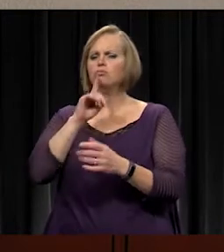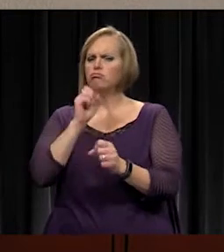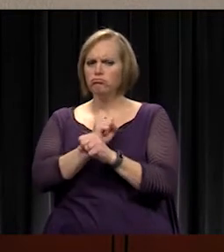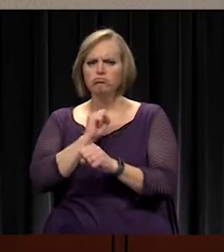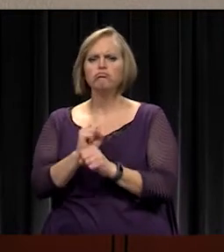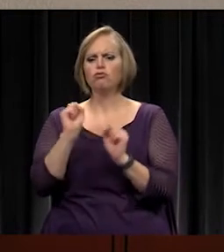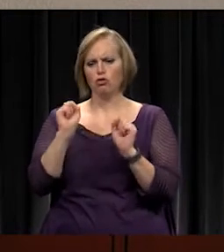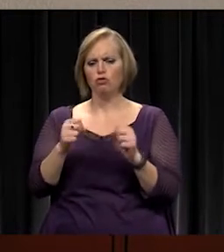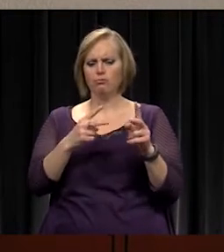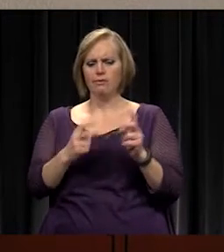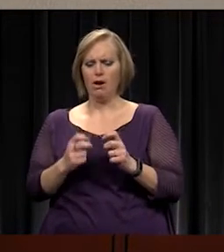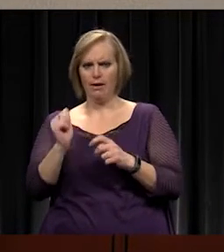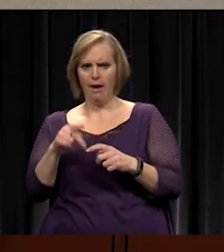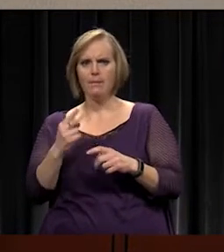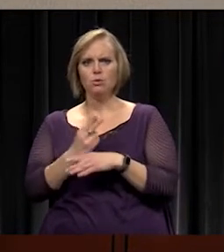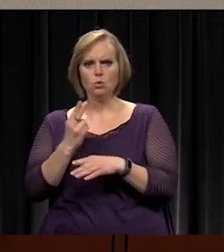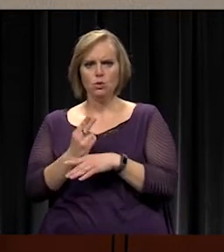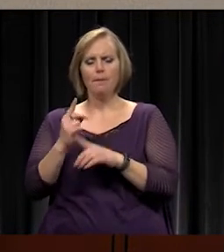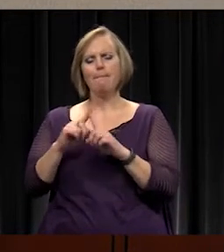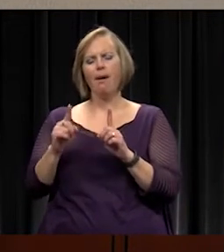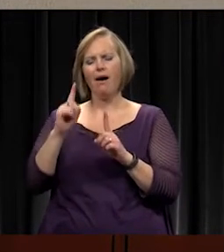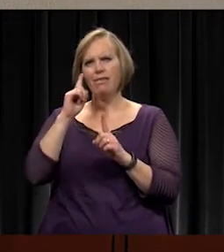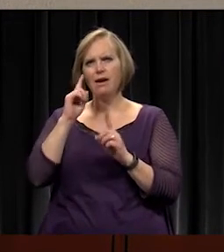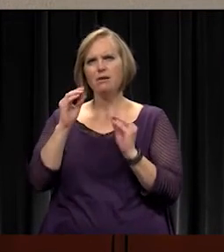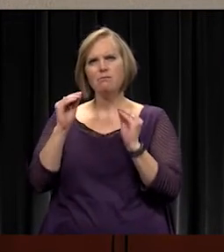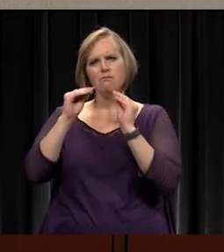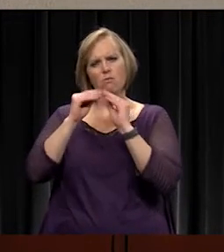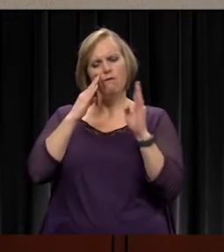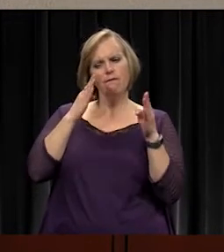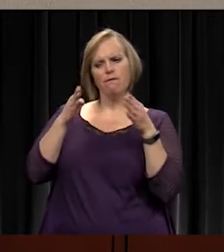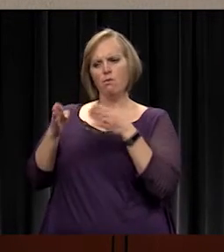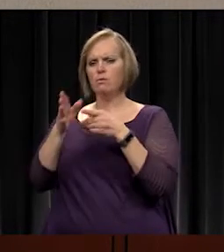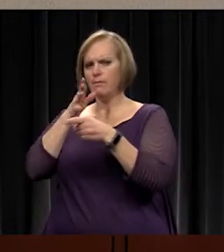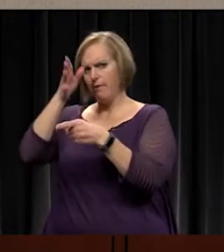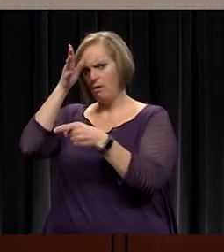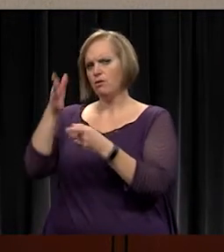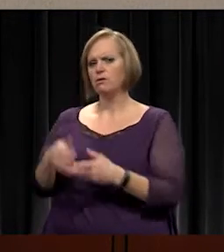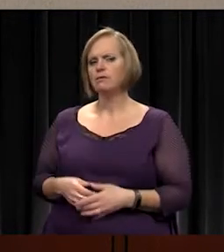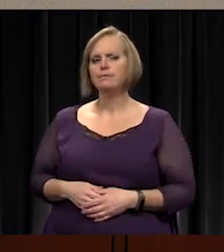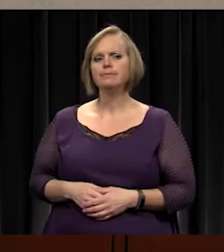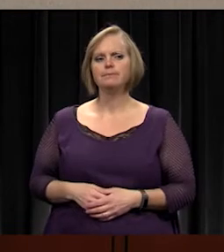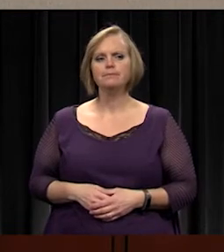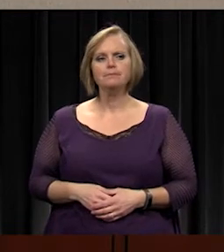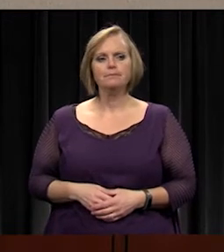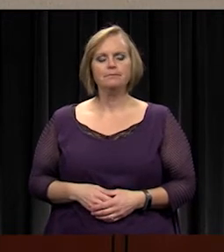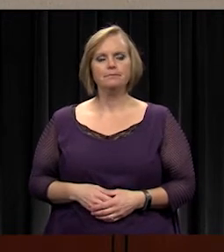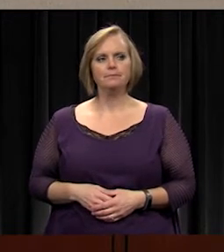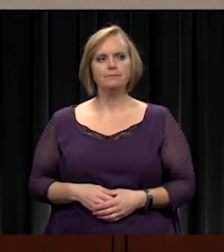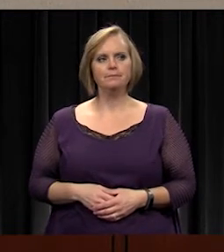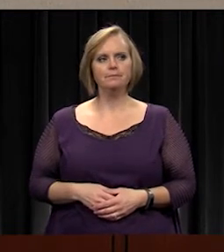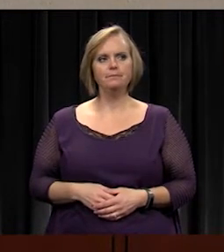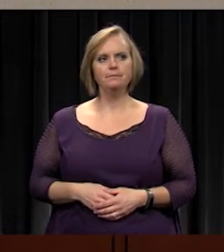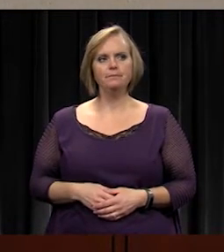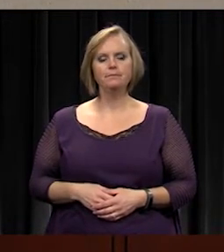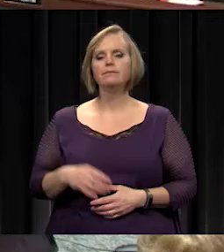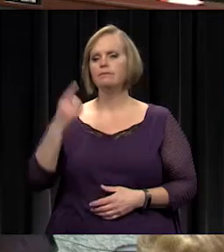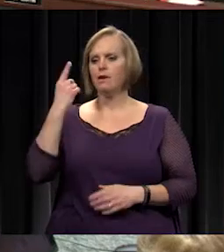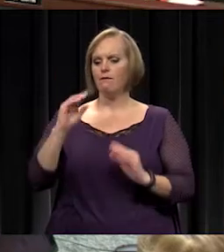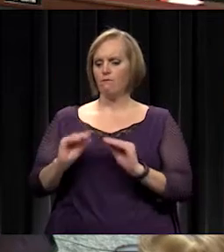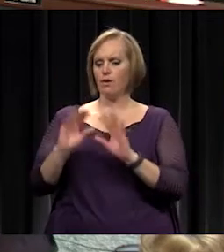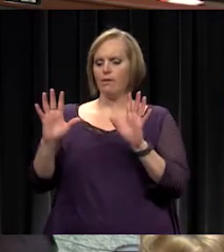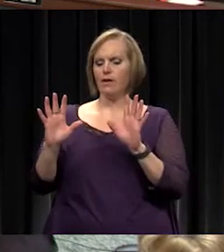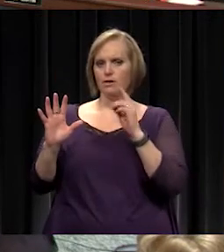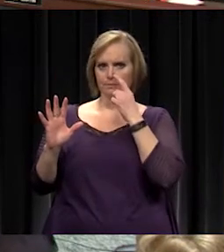download the app and use the app, but I think the audience is mostly geared toward parents. Okay. And just for clarification,